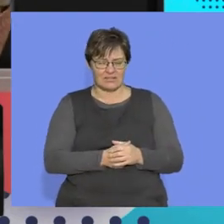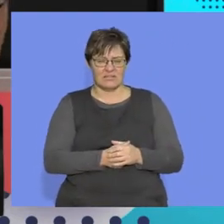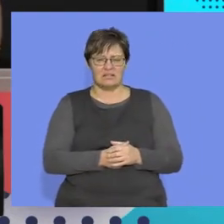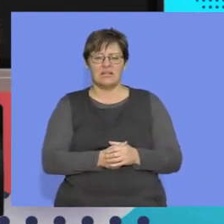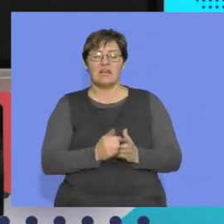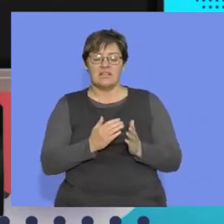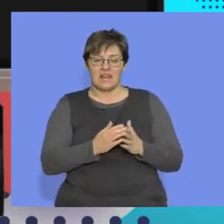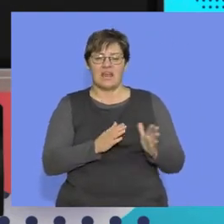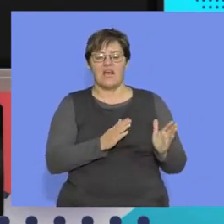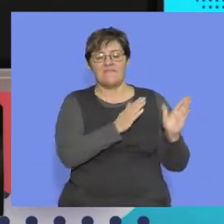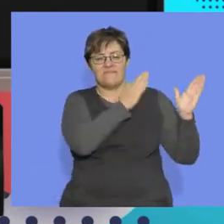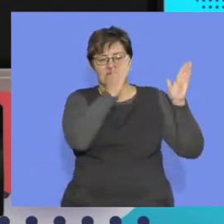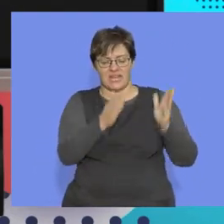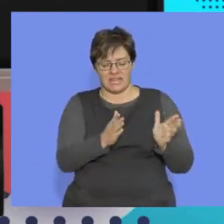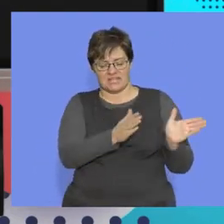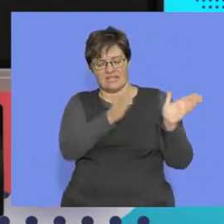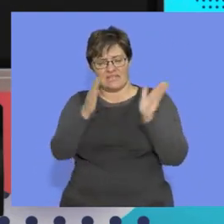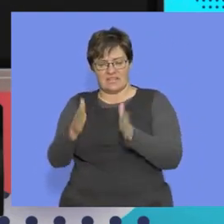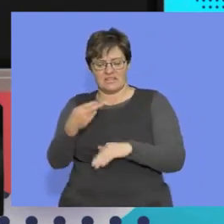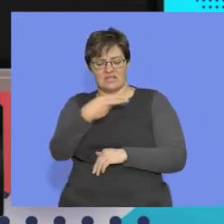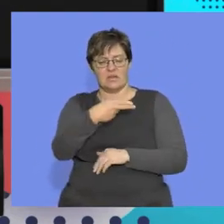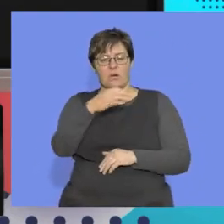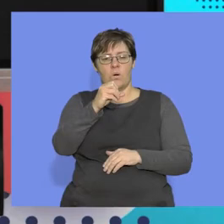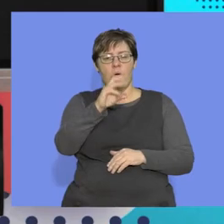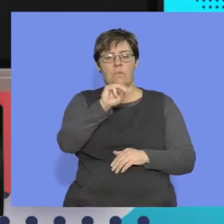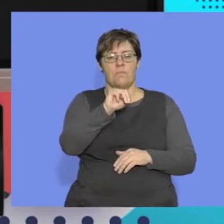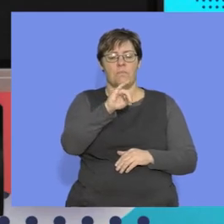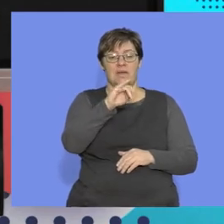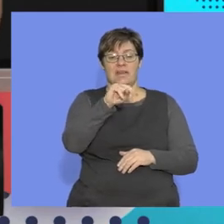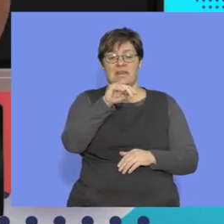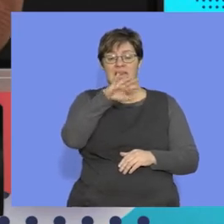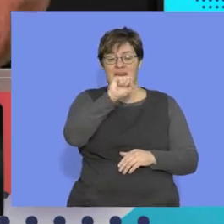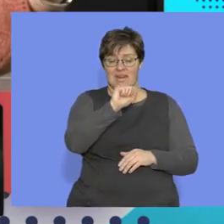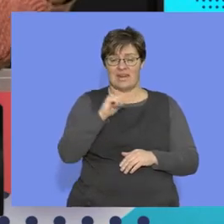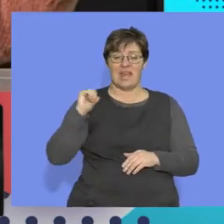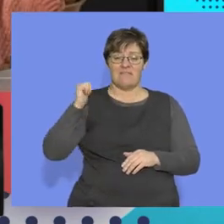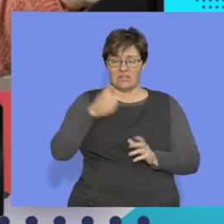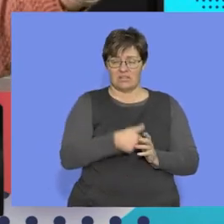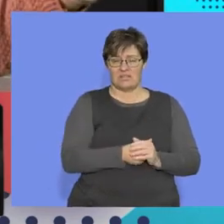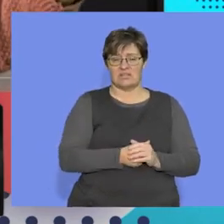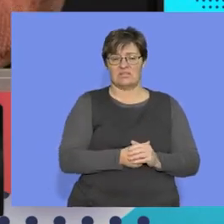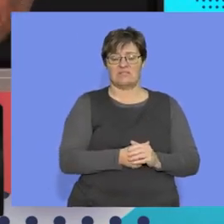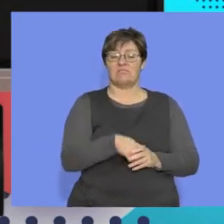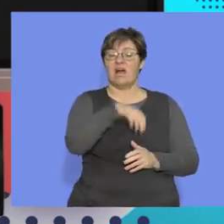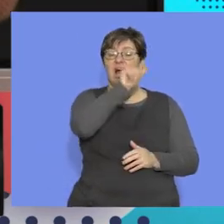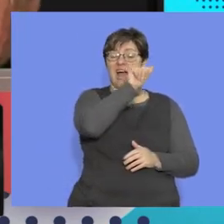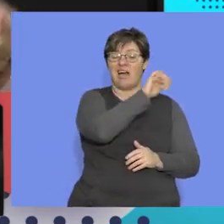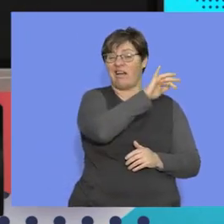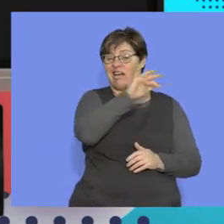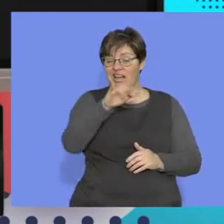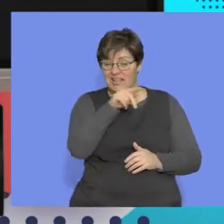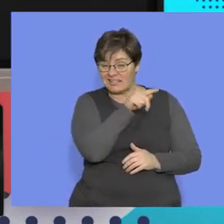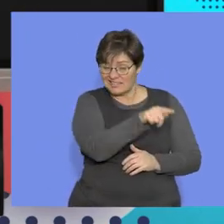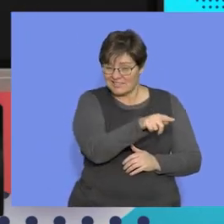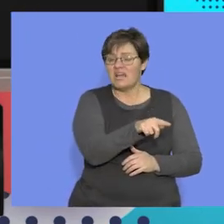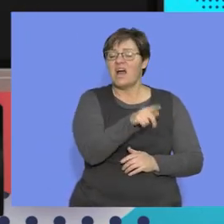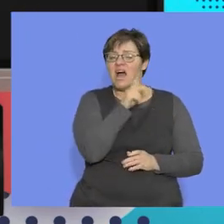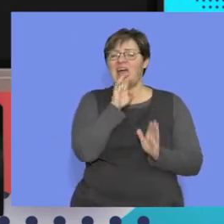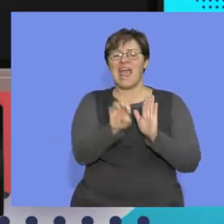we looked at the different phases, right, of hominid evolution. We looked at astropolithecans, right? What kind of